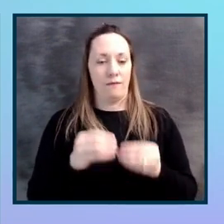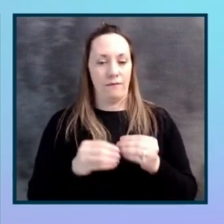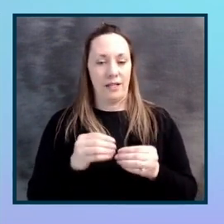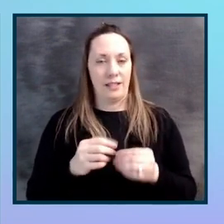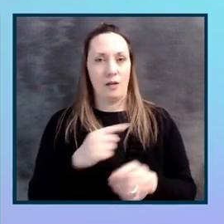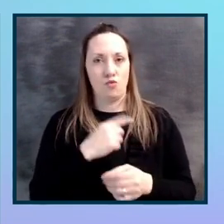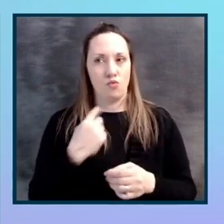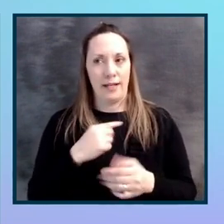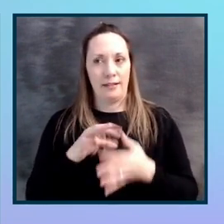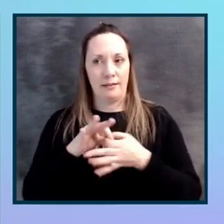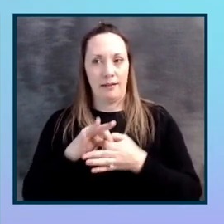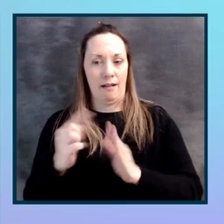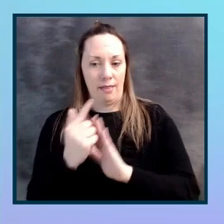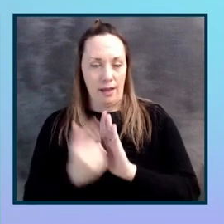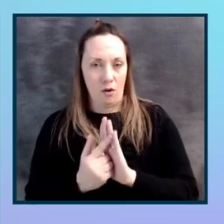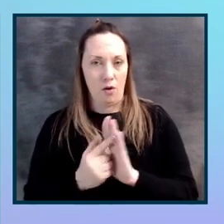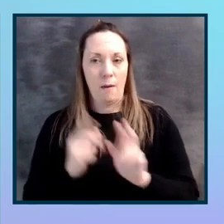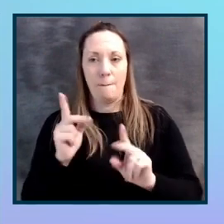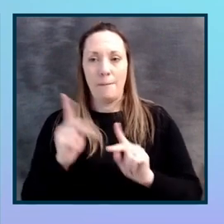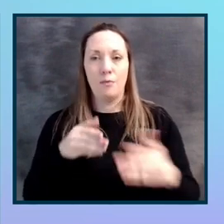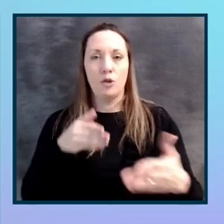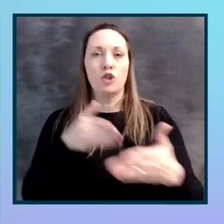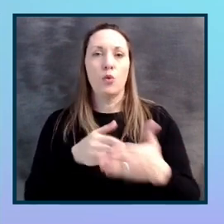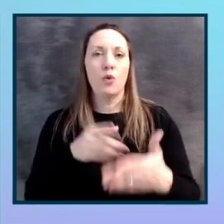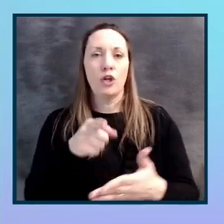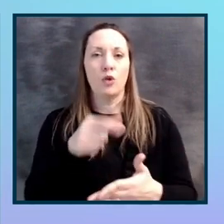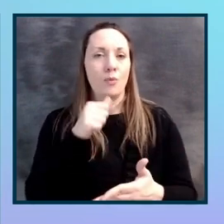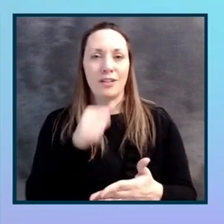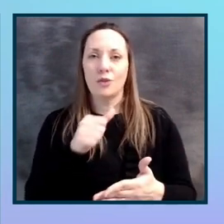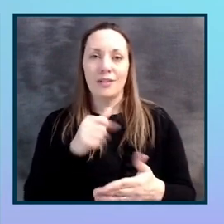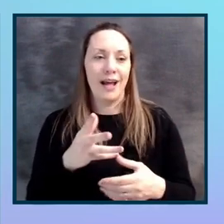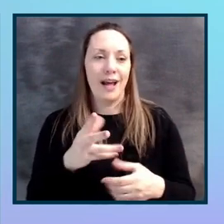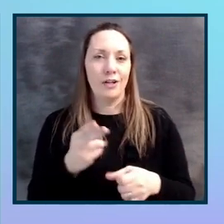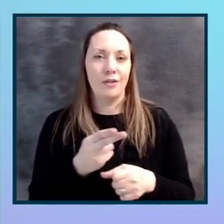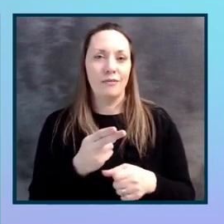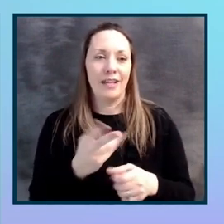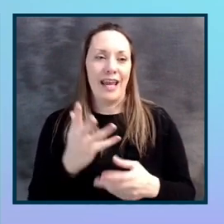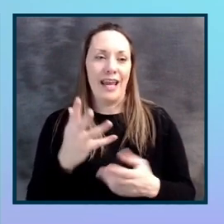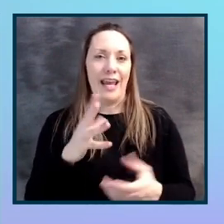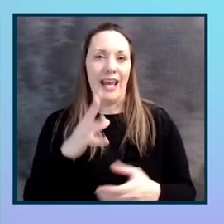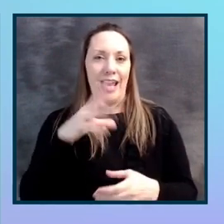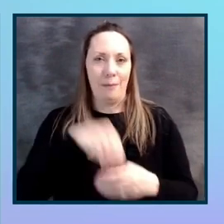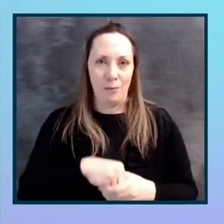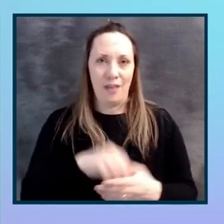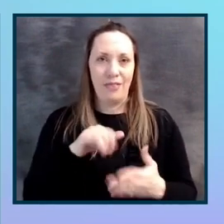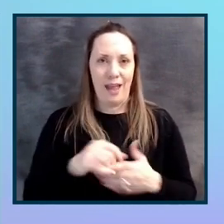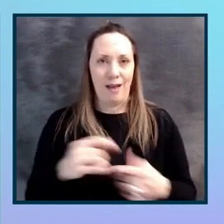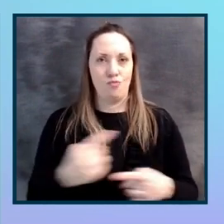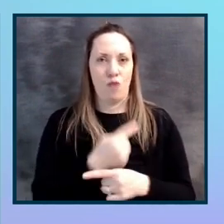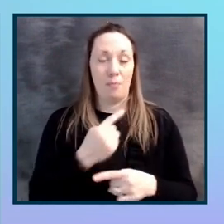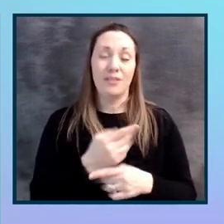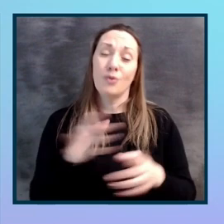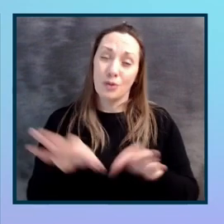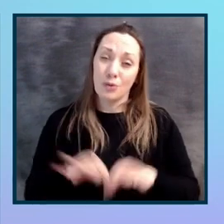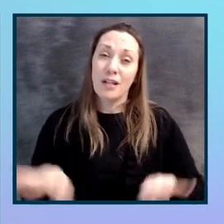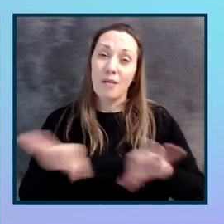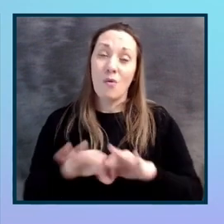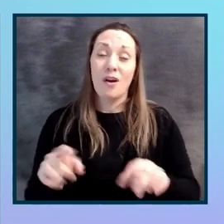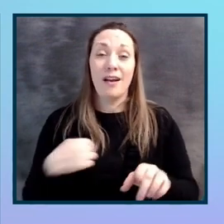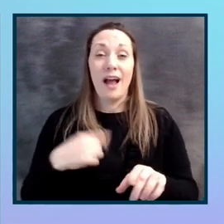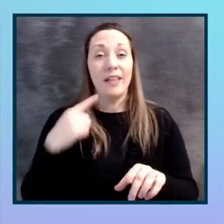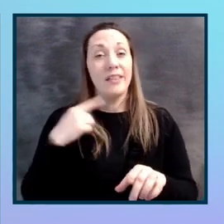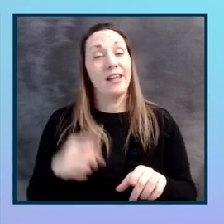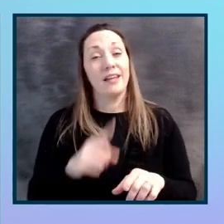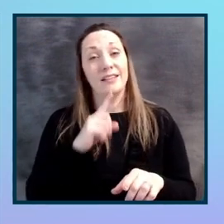legal legalities and people suing you because you've not implemented this properly. So it is really important. And I think as well, like